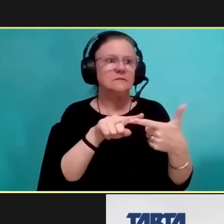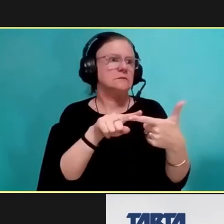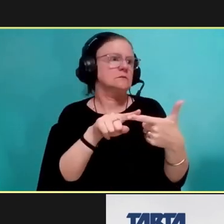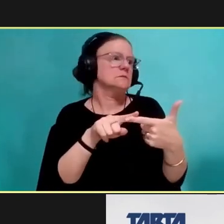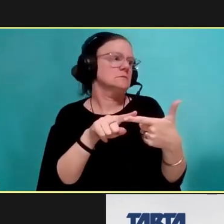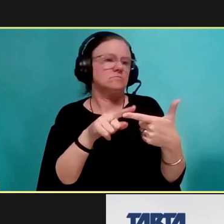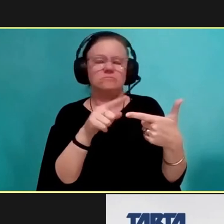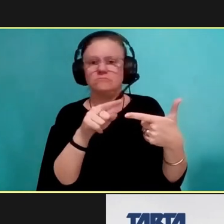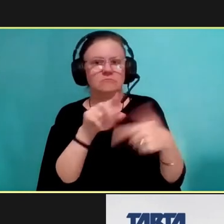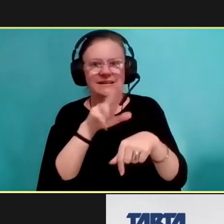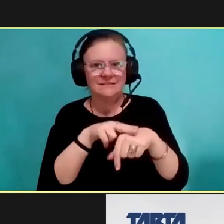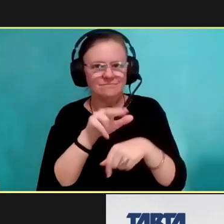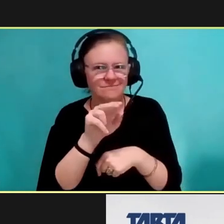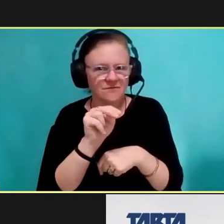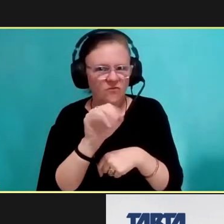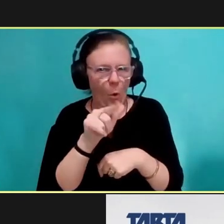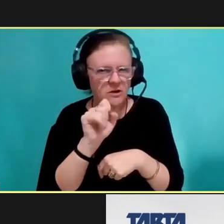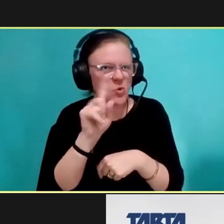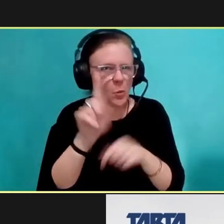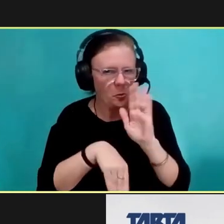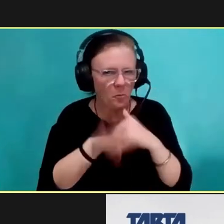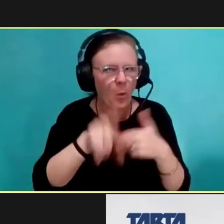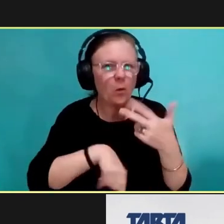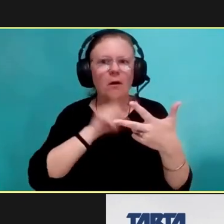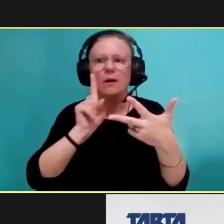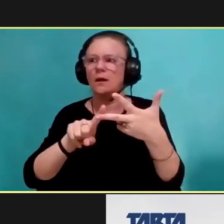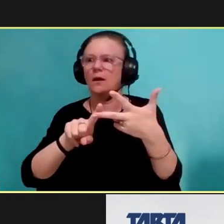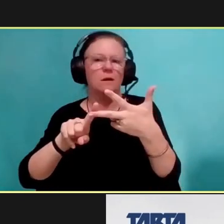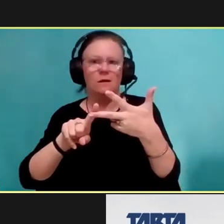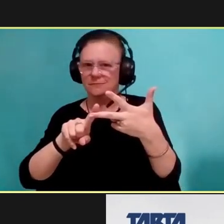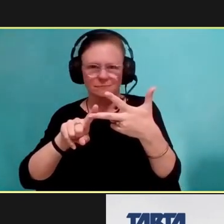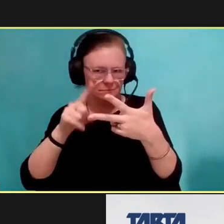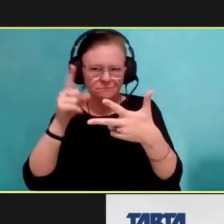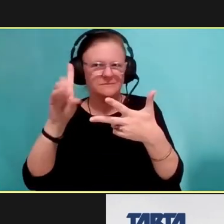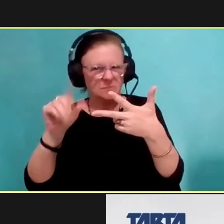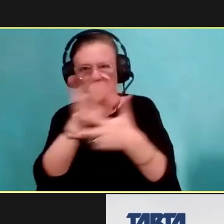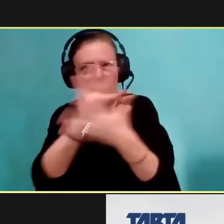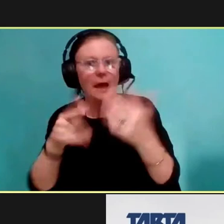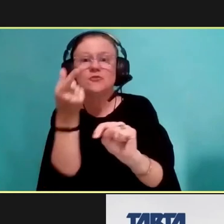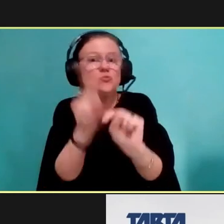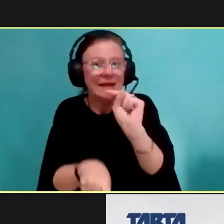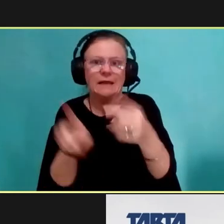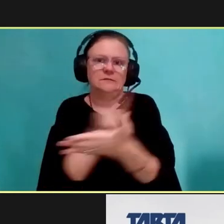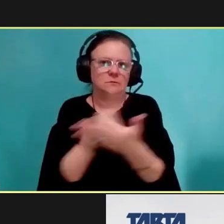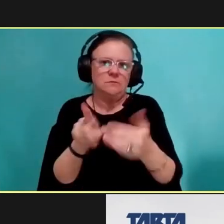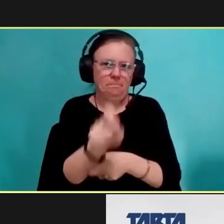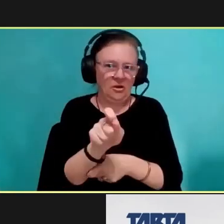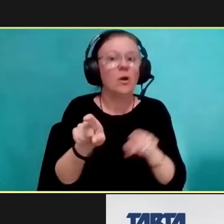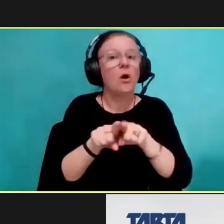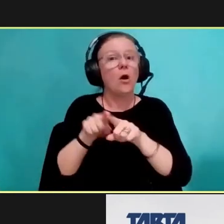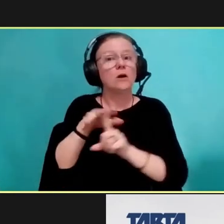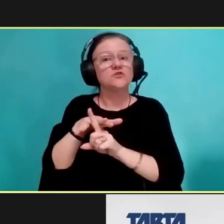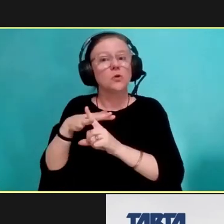transit services are provided in a non-discriminatory manner. Environmental justice also